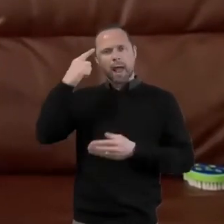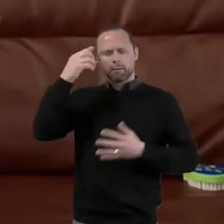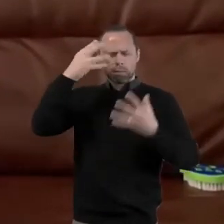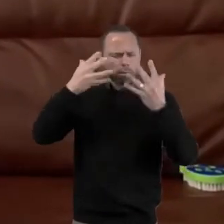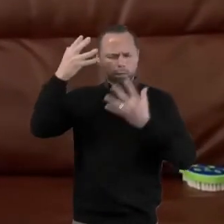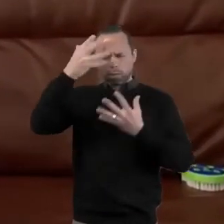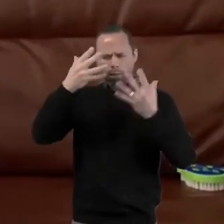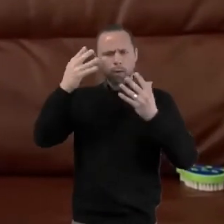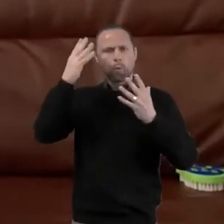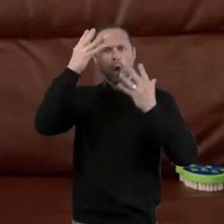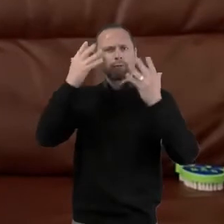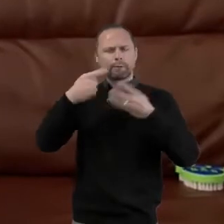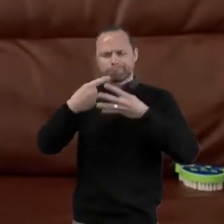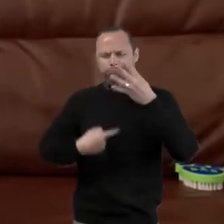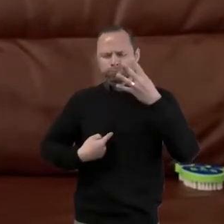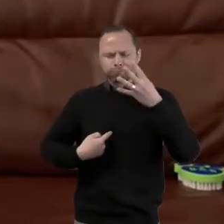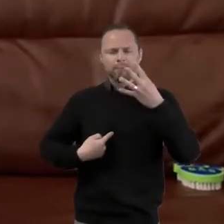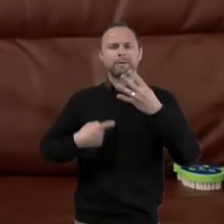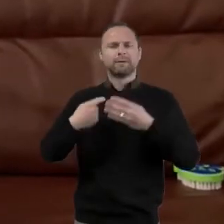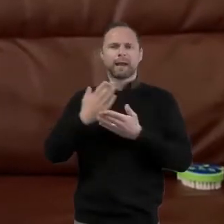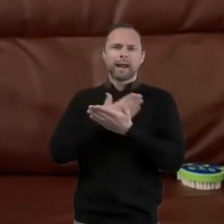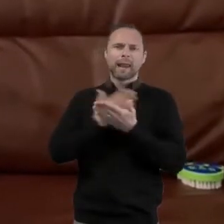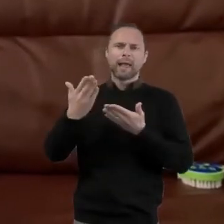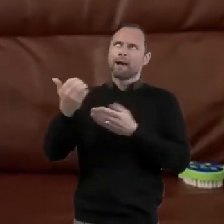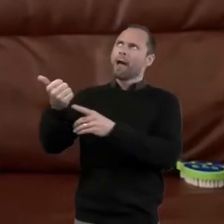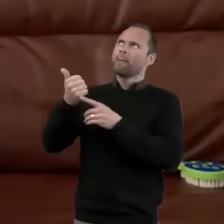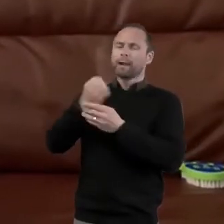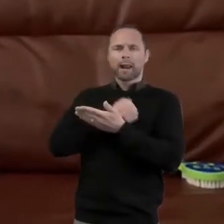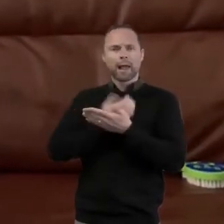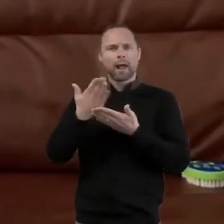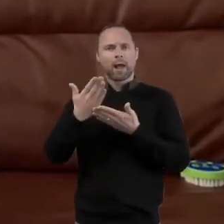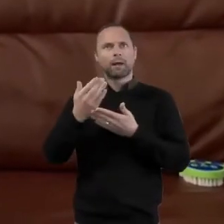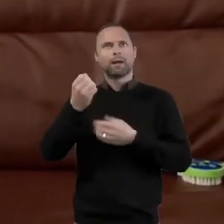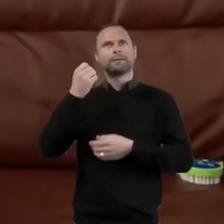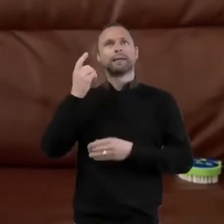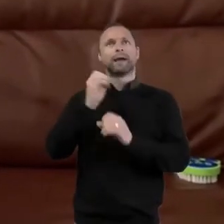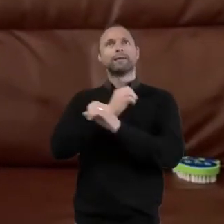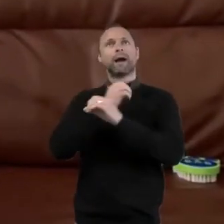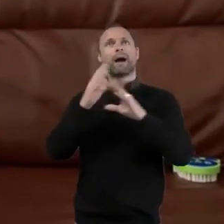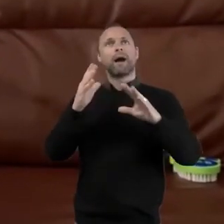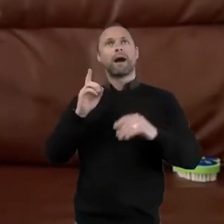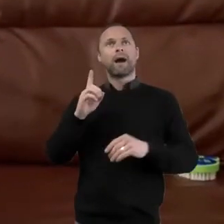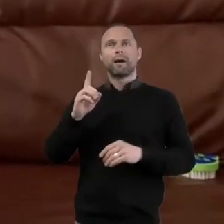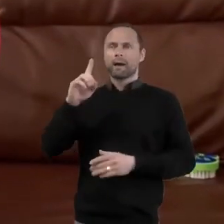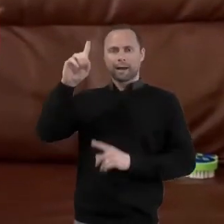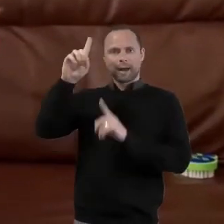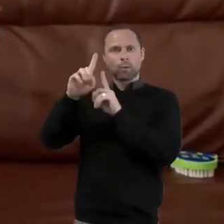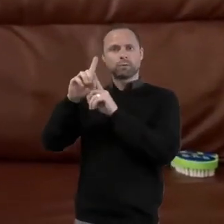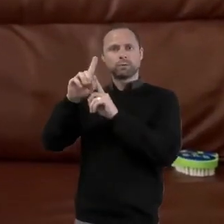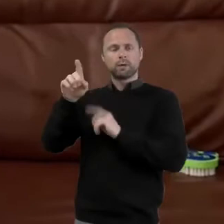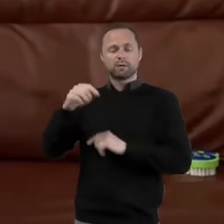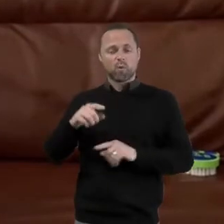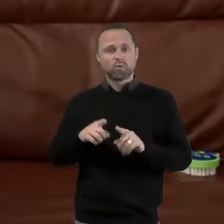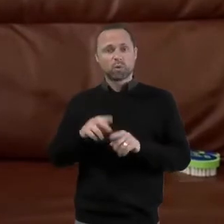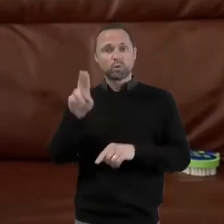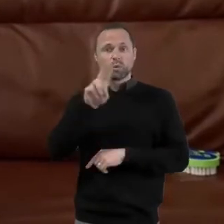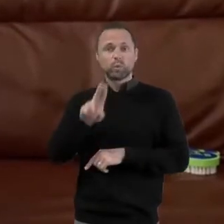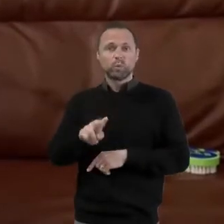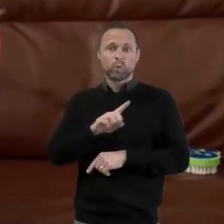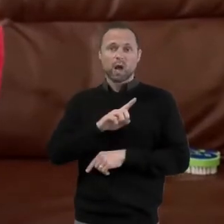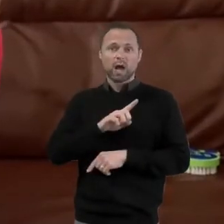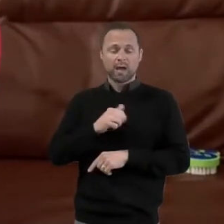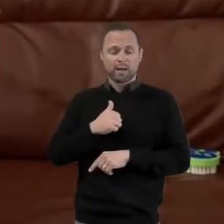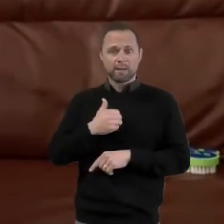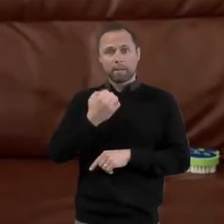the worries so that I could understand it more. And I've encountered God in school because we had to